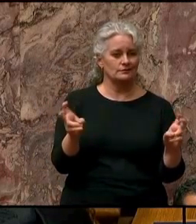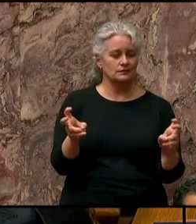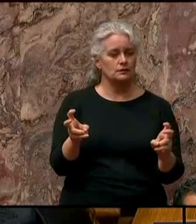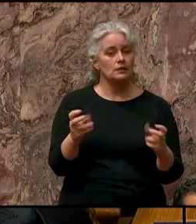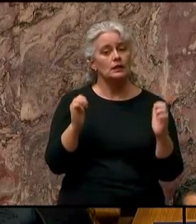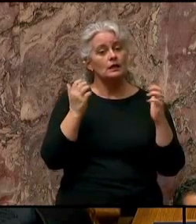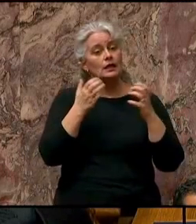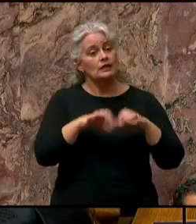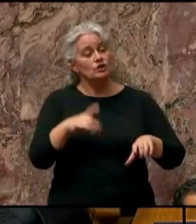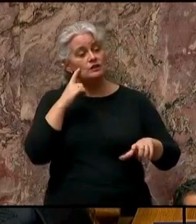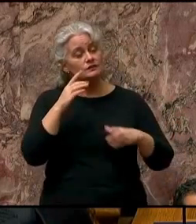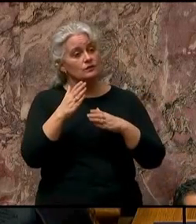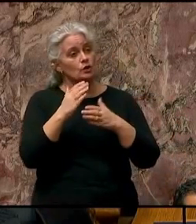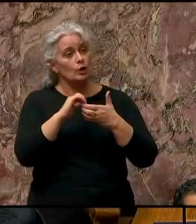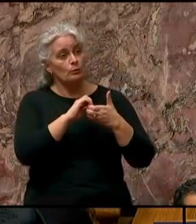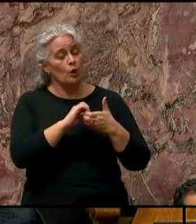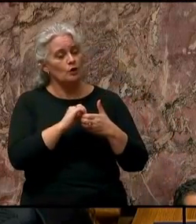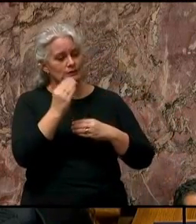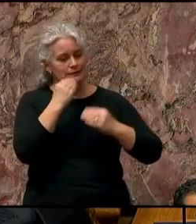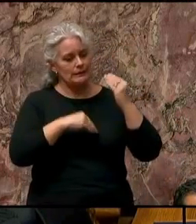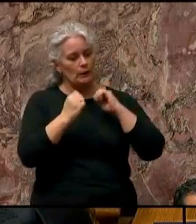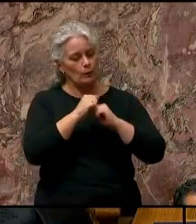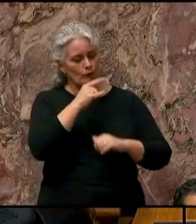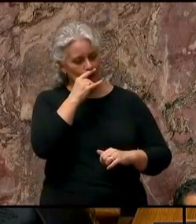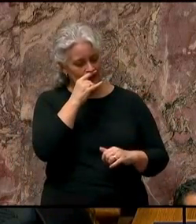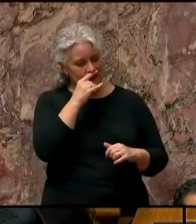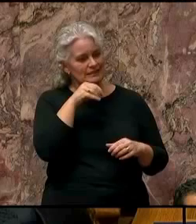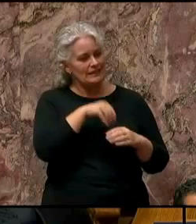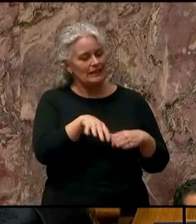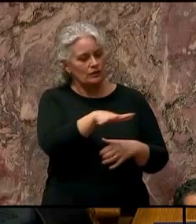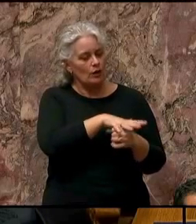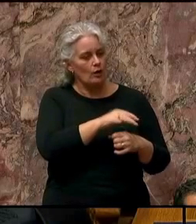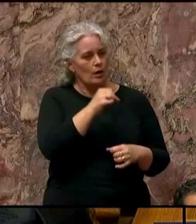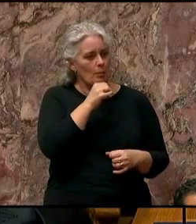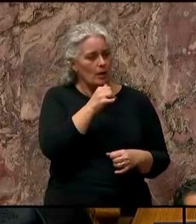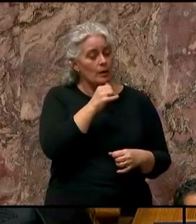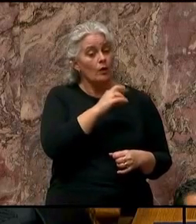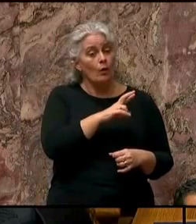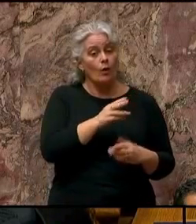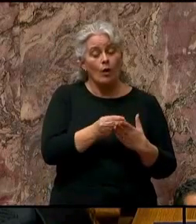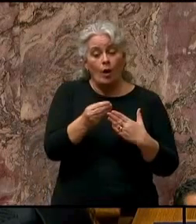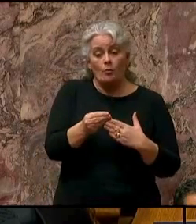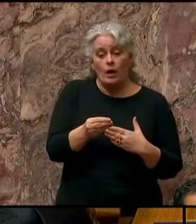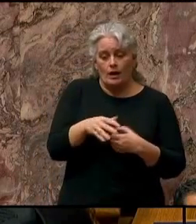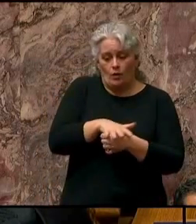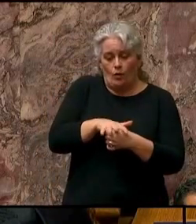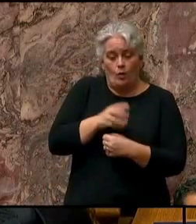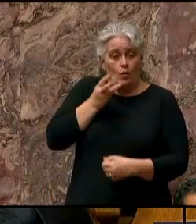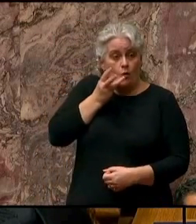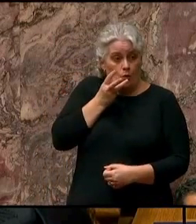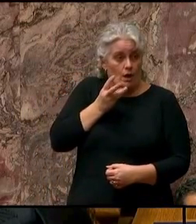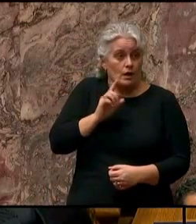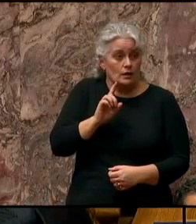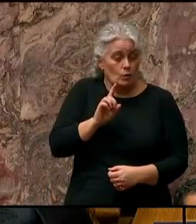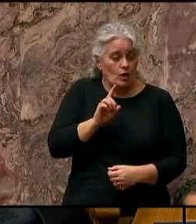A chance for partners to dine with their kids in their neighbourhood pub or buying local wine at a farmer's market.